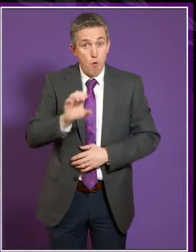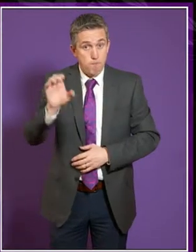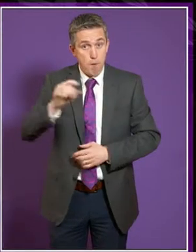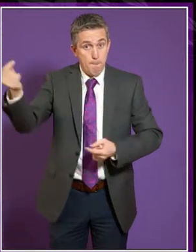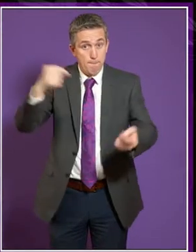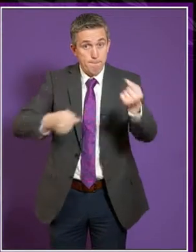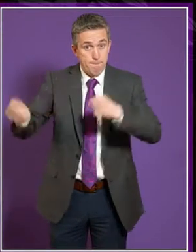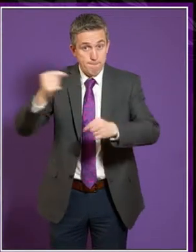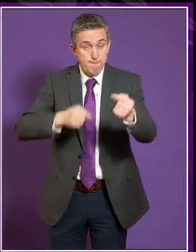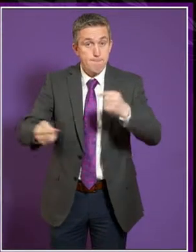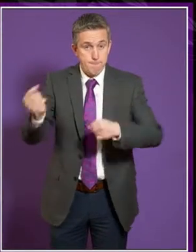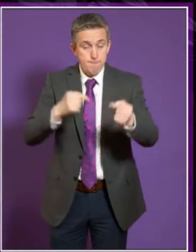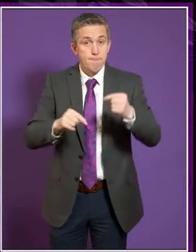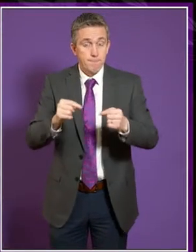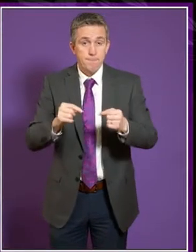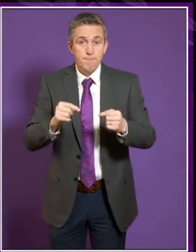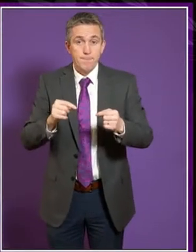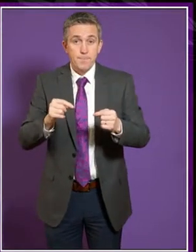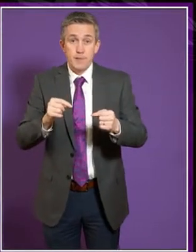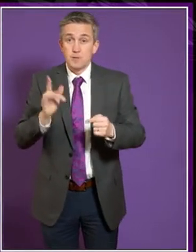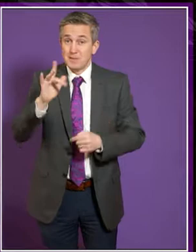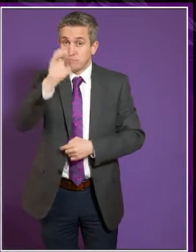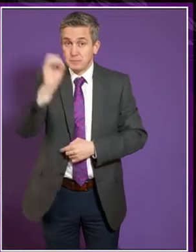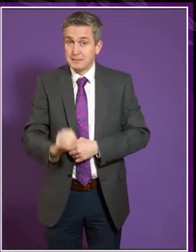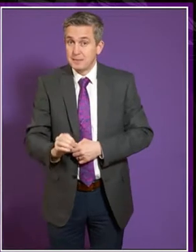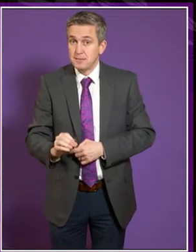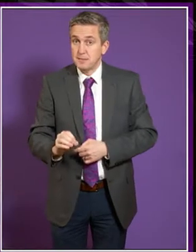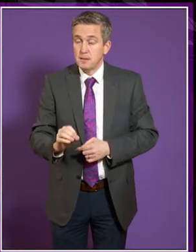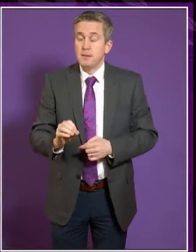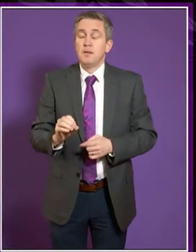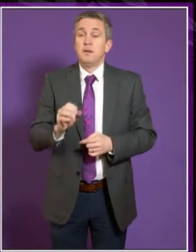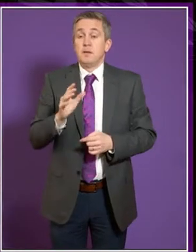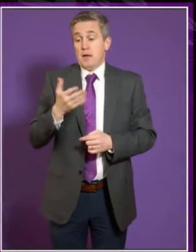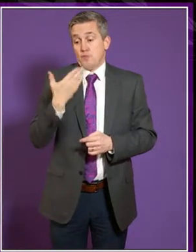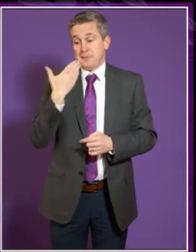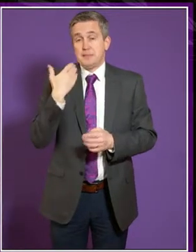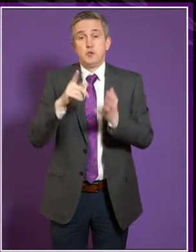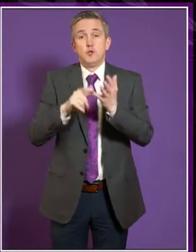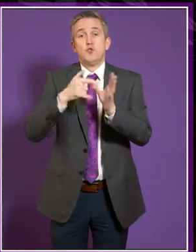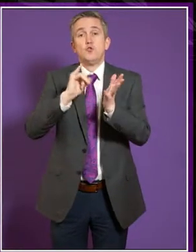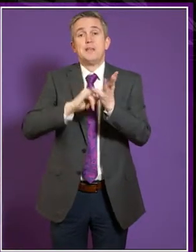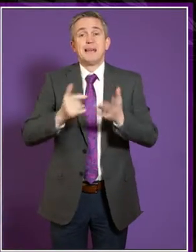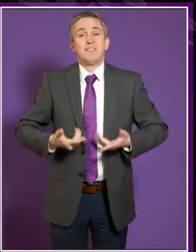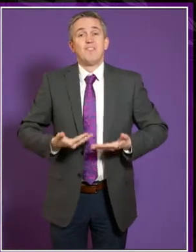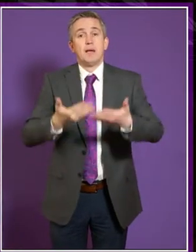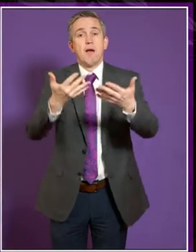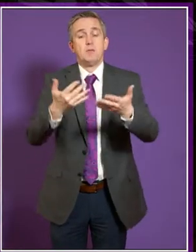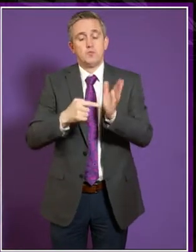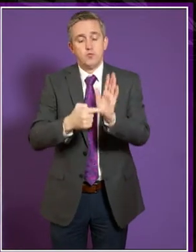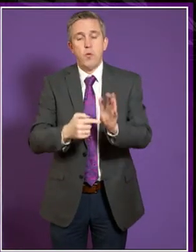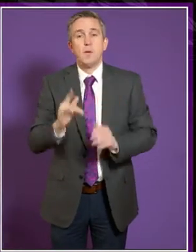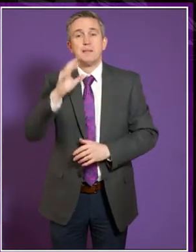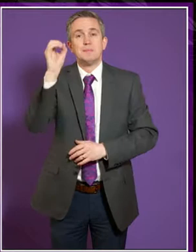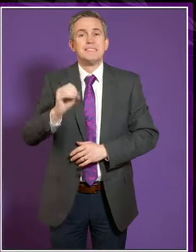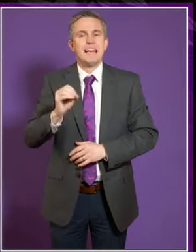excluding the UK. Now that number in the most recent UCAS figures has gone down a